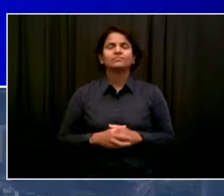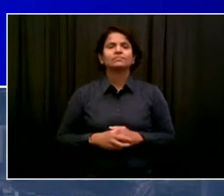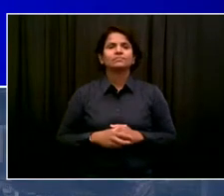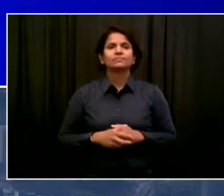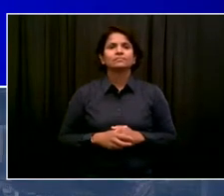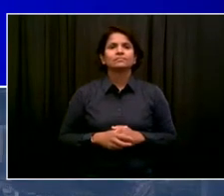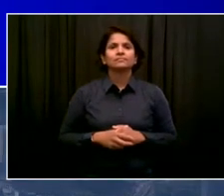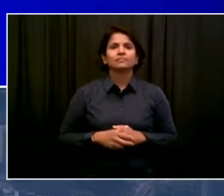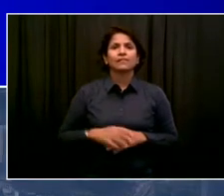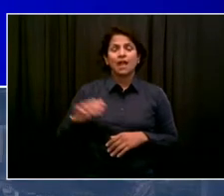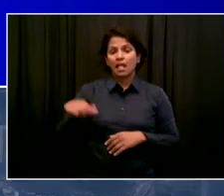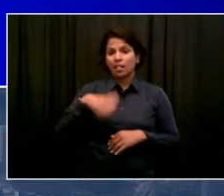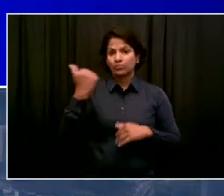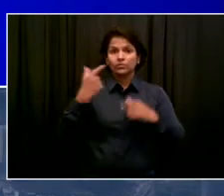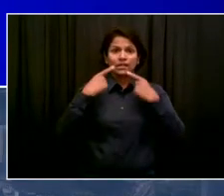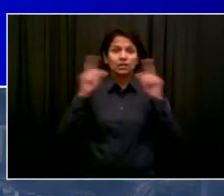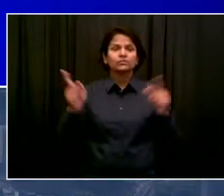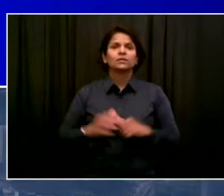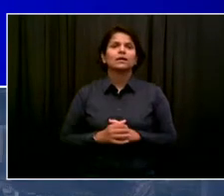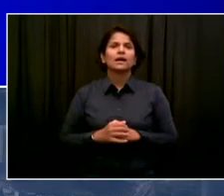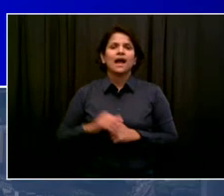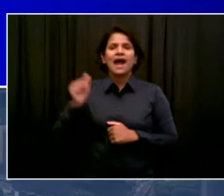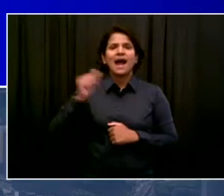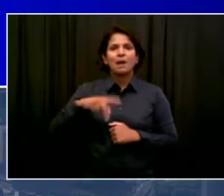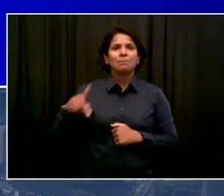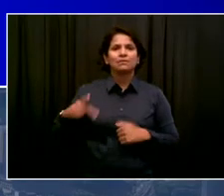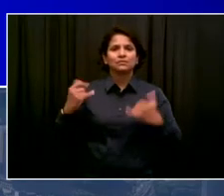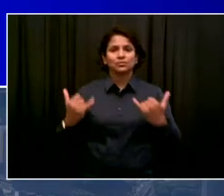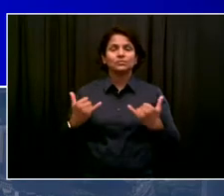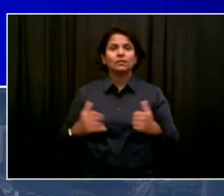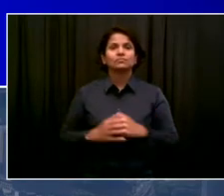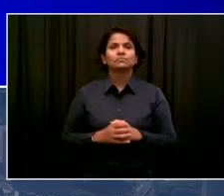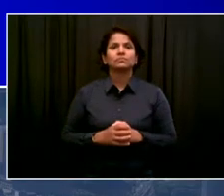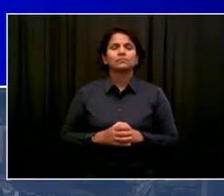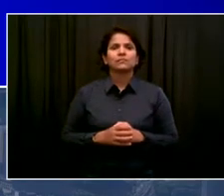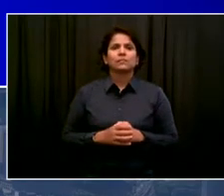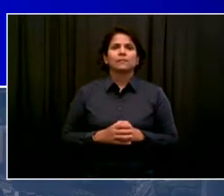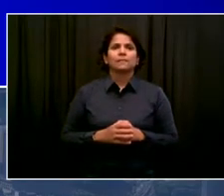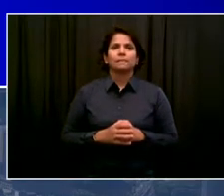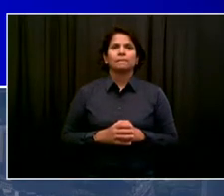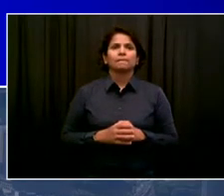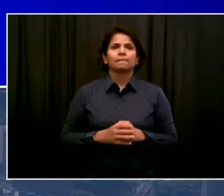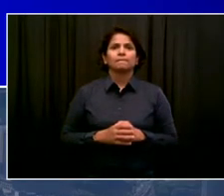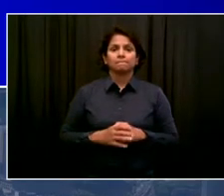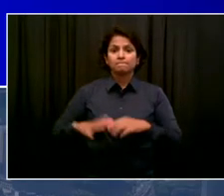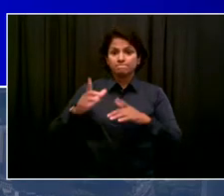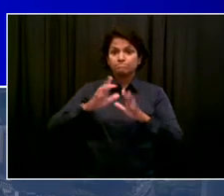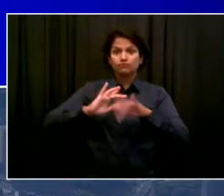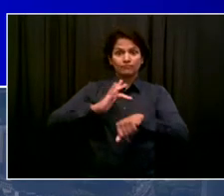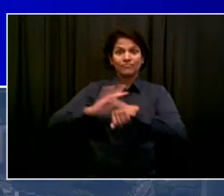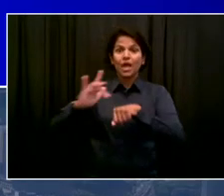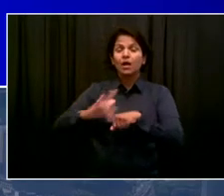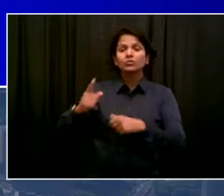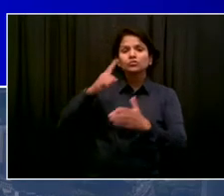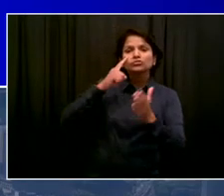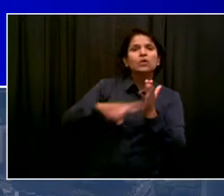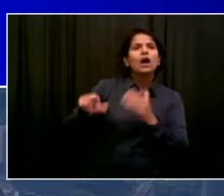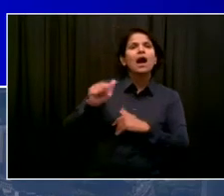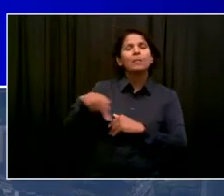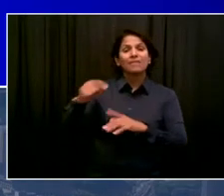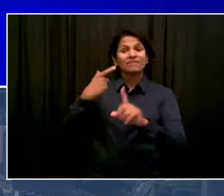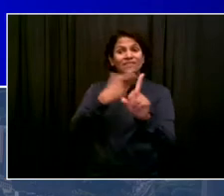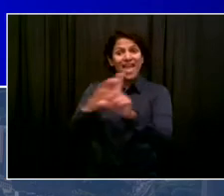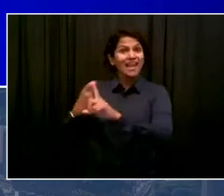Google app stores. Another easy, straightforward way to show vaccine verification and test results.